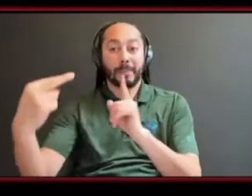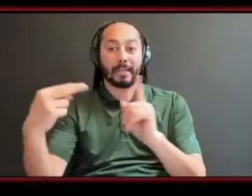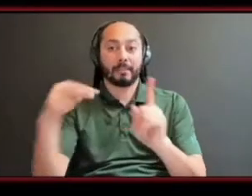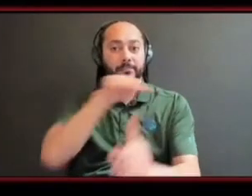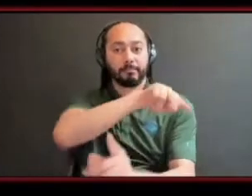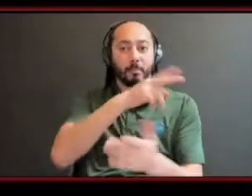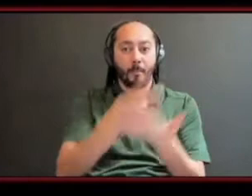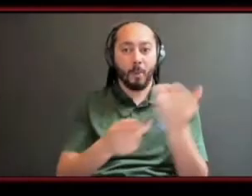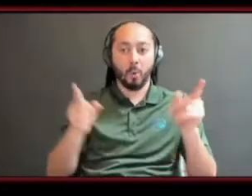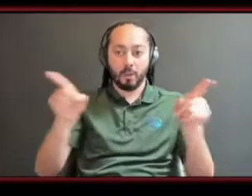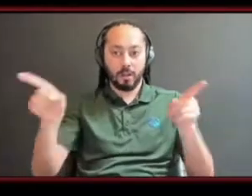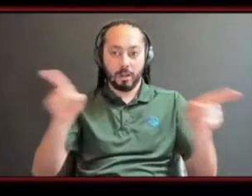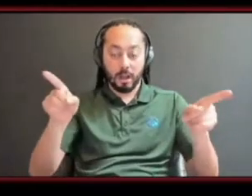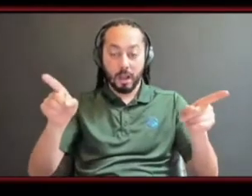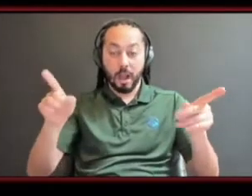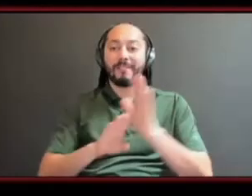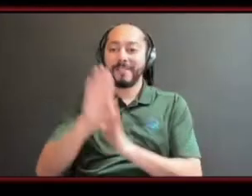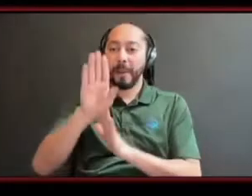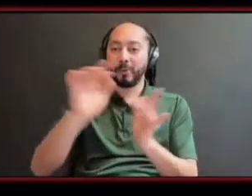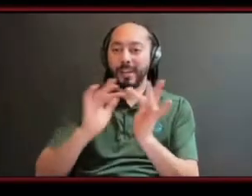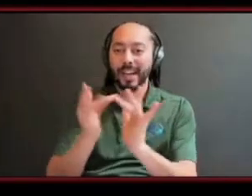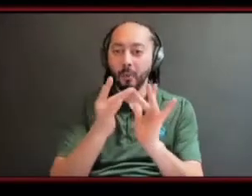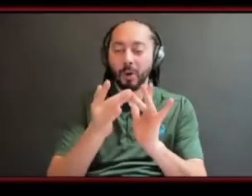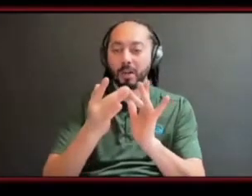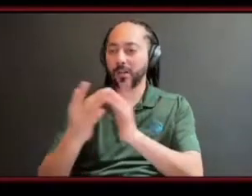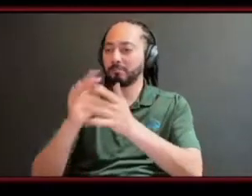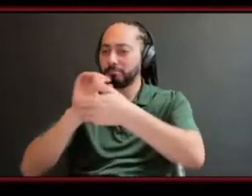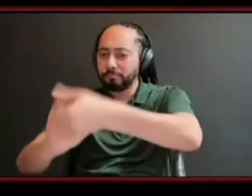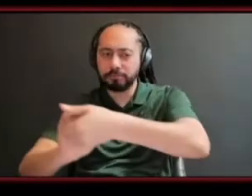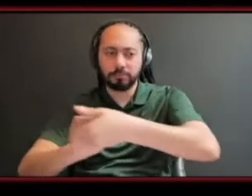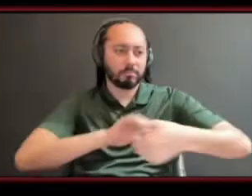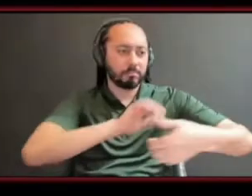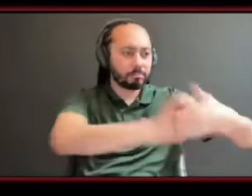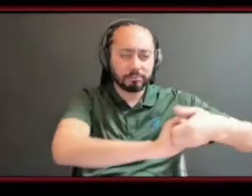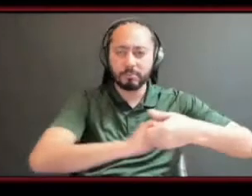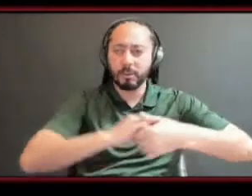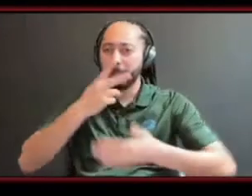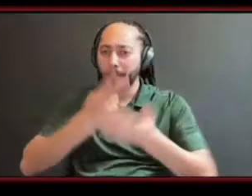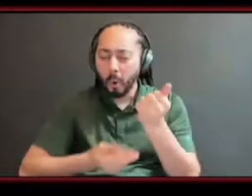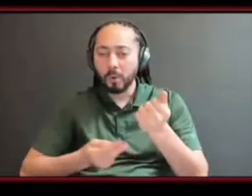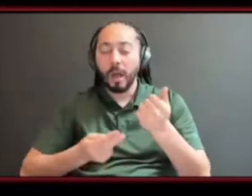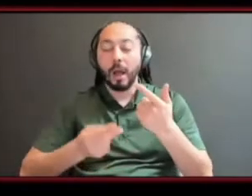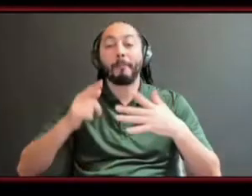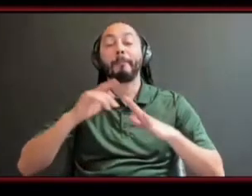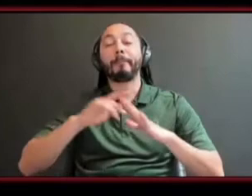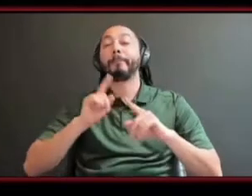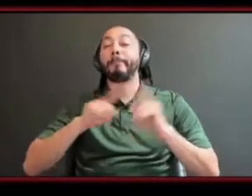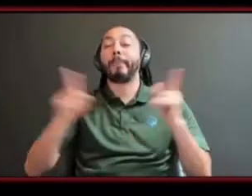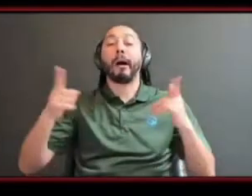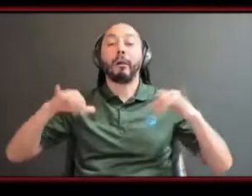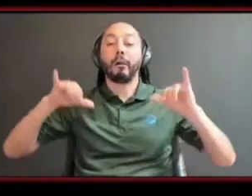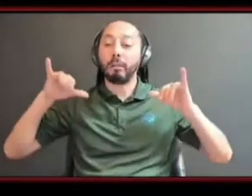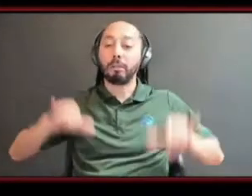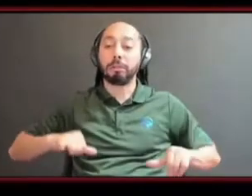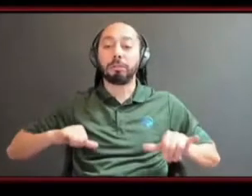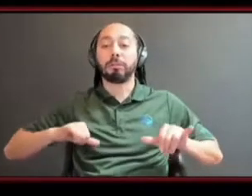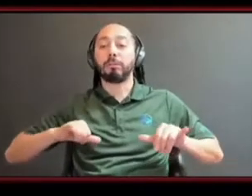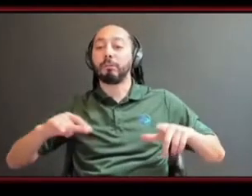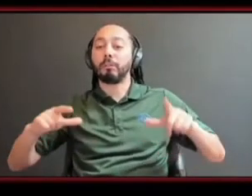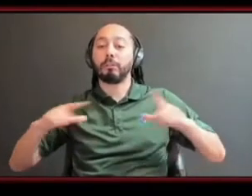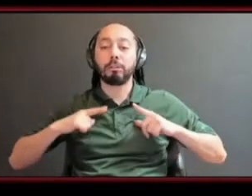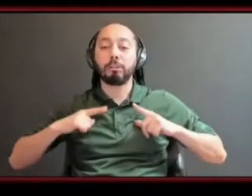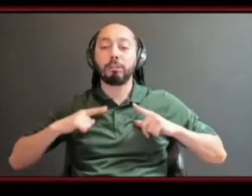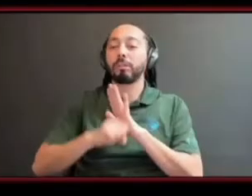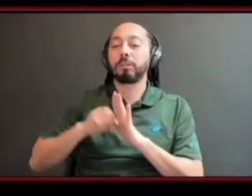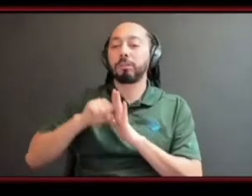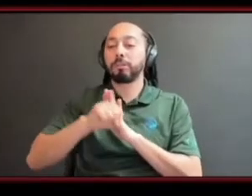um collaborate work with other people don't just get stuck into what you're to because that'll keep you like stagnant you got to continue